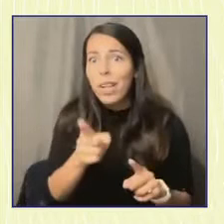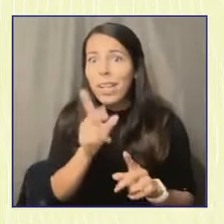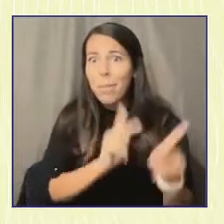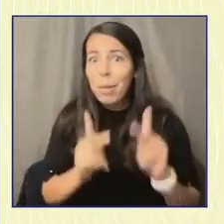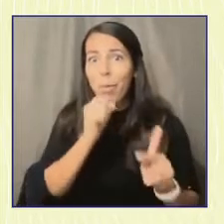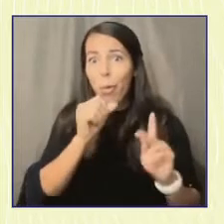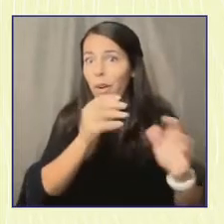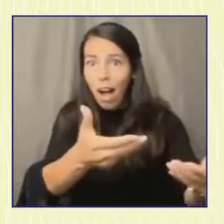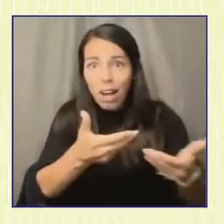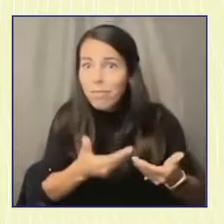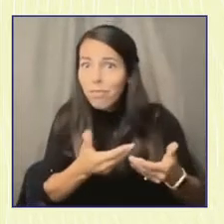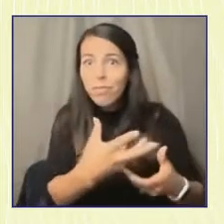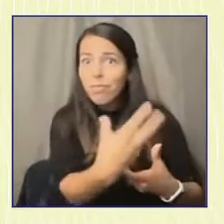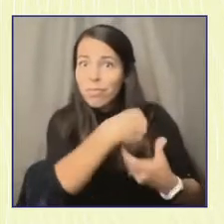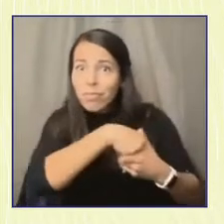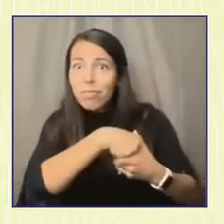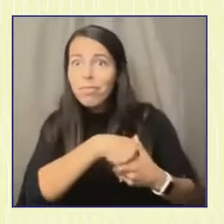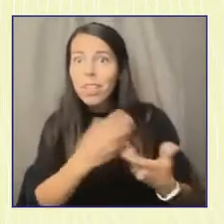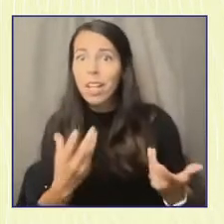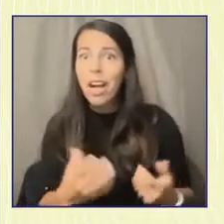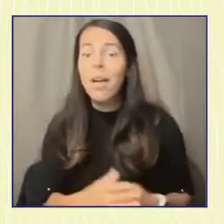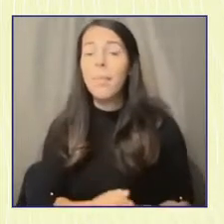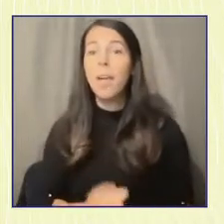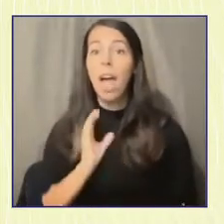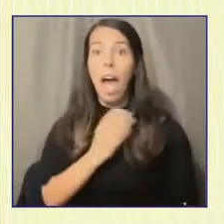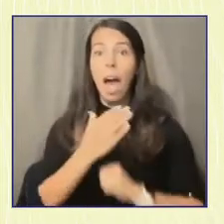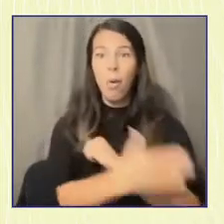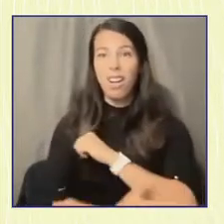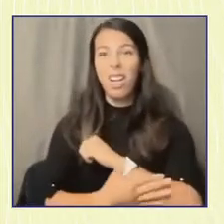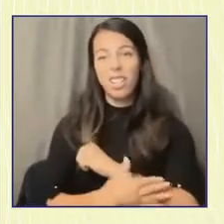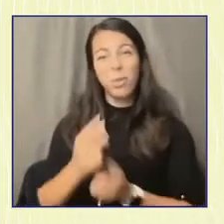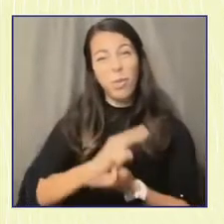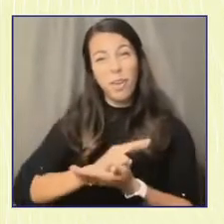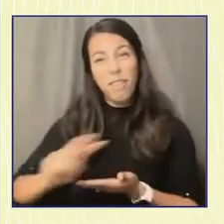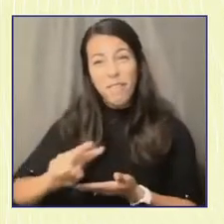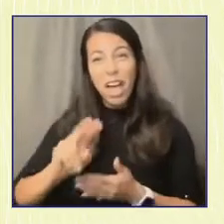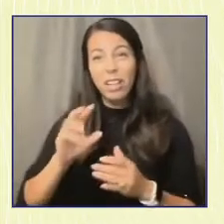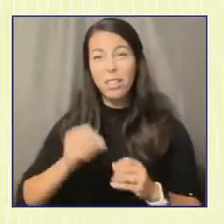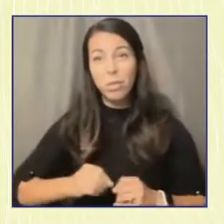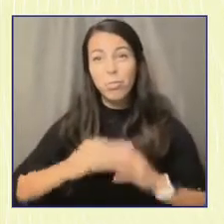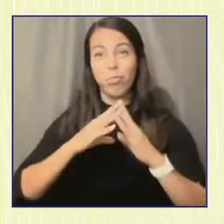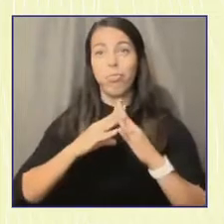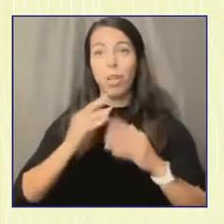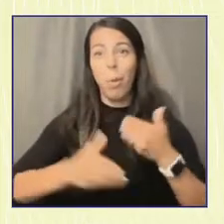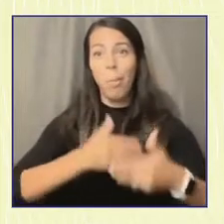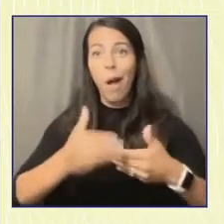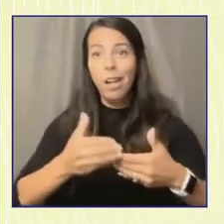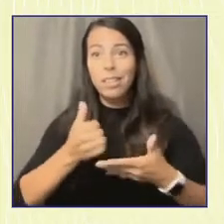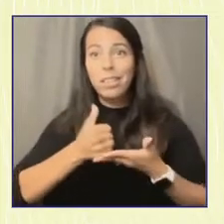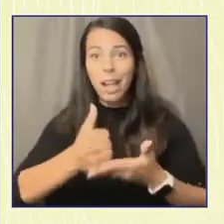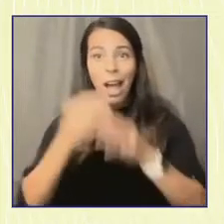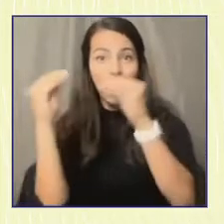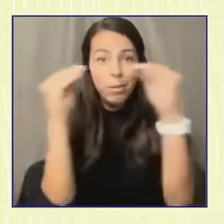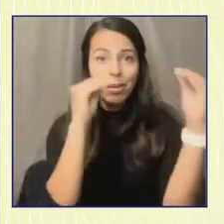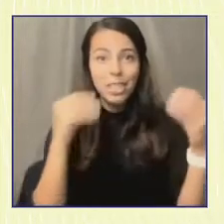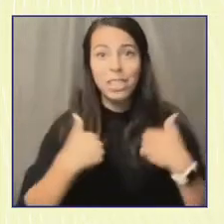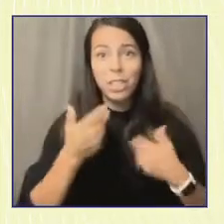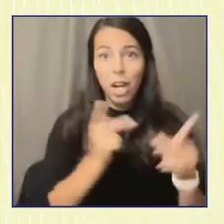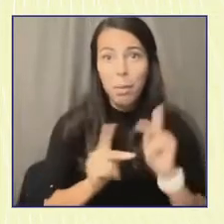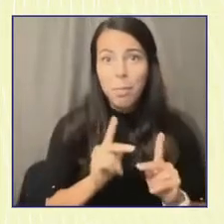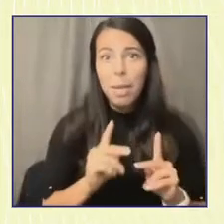As a country, we've failed to create processes to help all youth learn how to participate in elections,